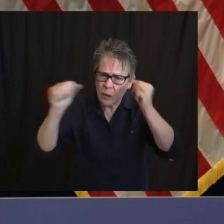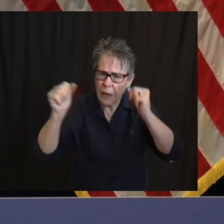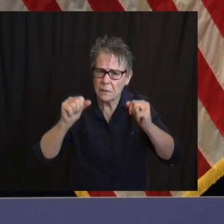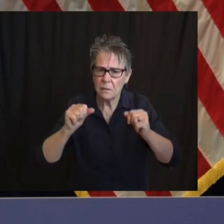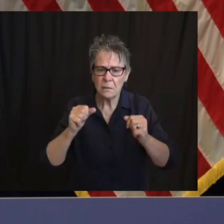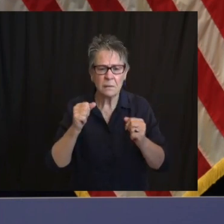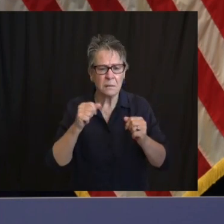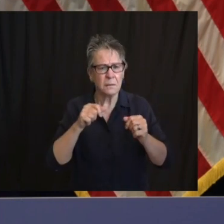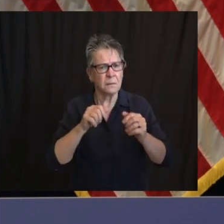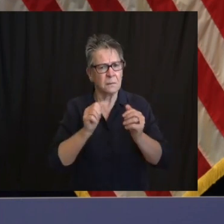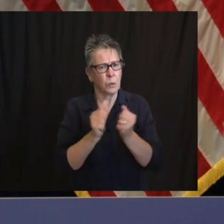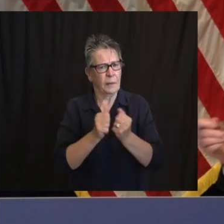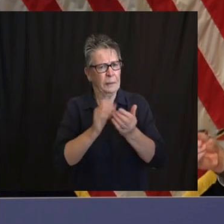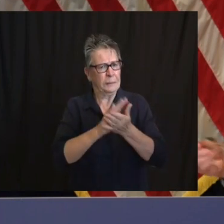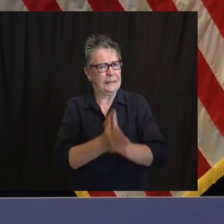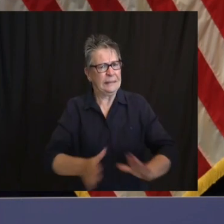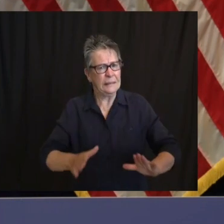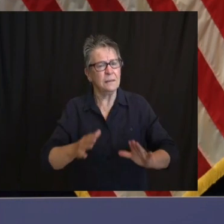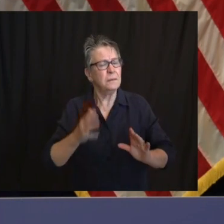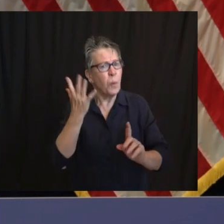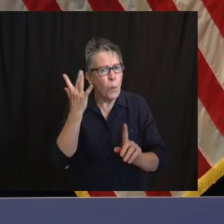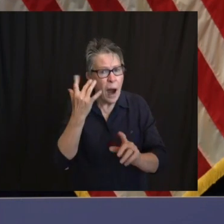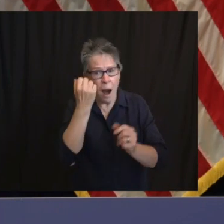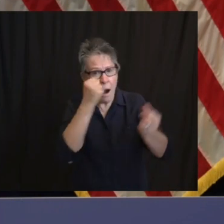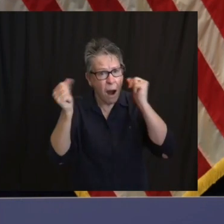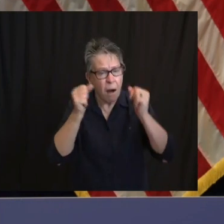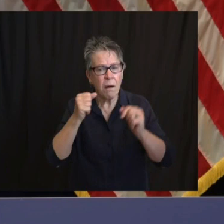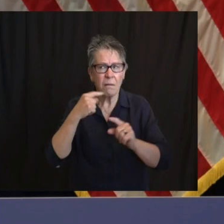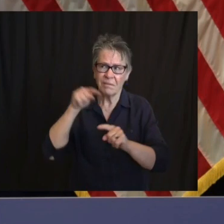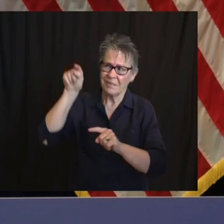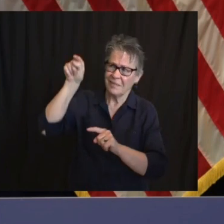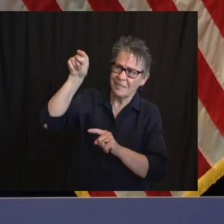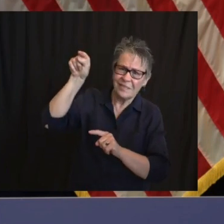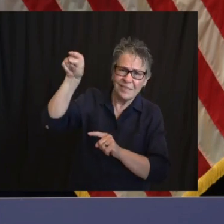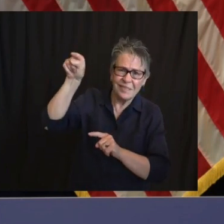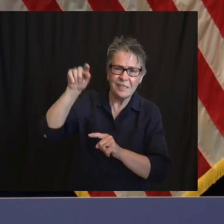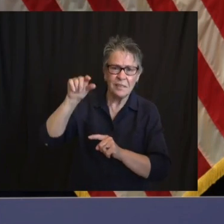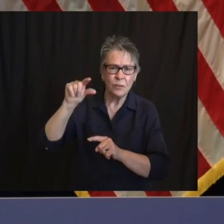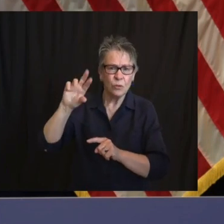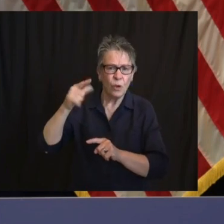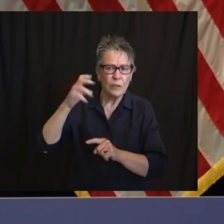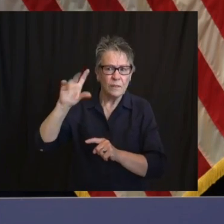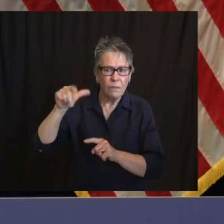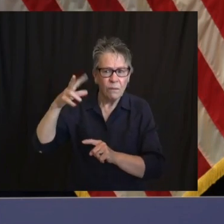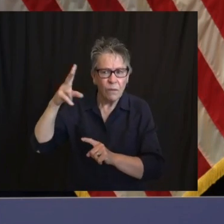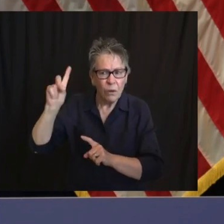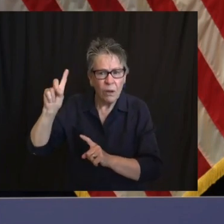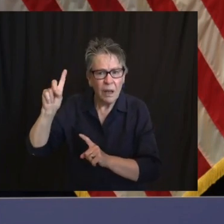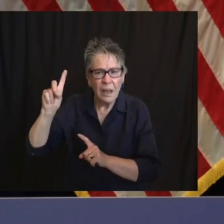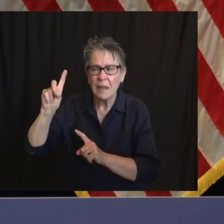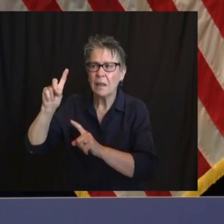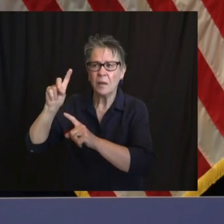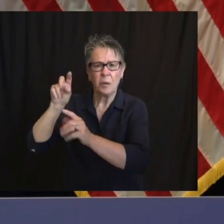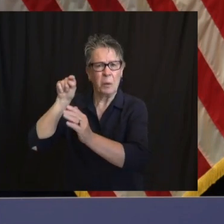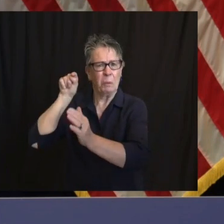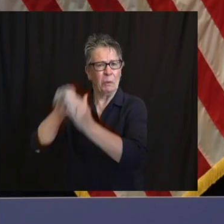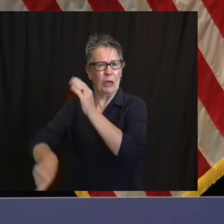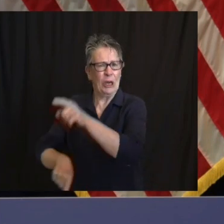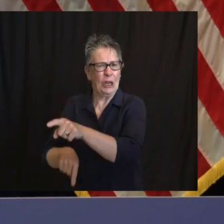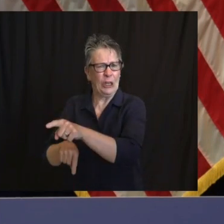enough, yet another data point of the trail of data points that highlights systemic racism